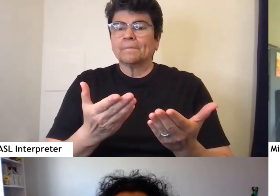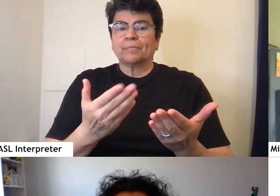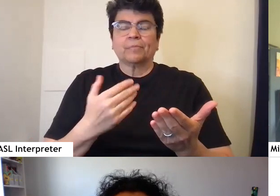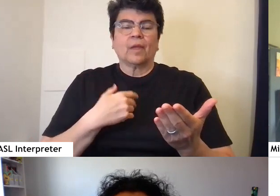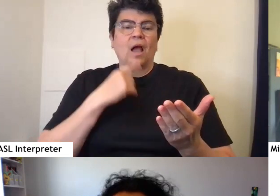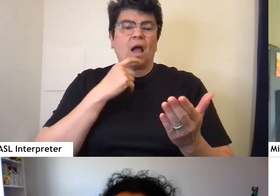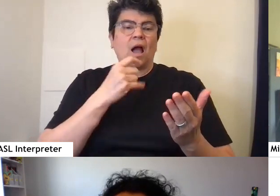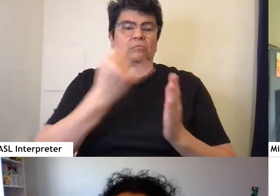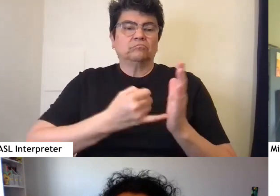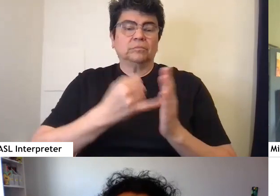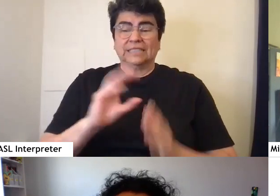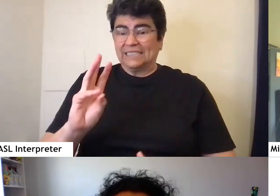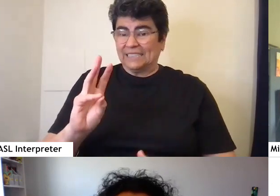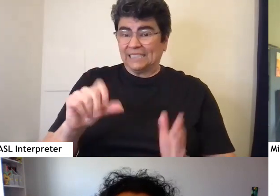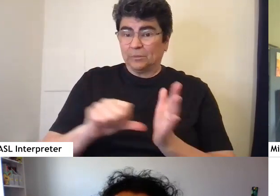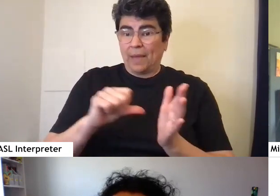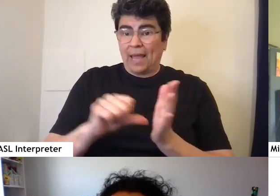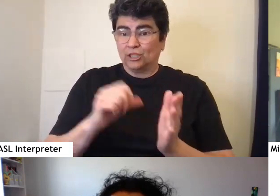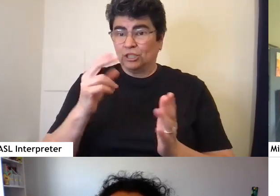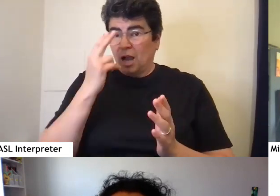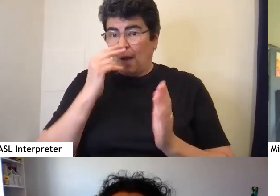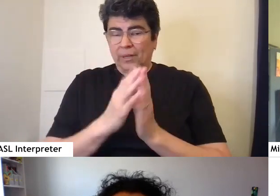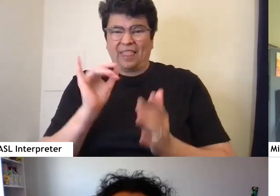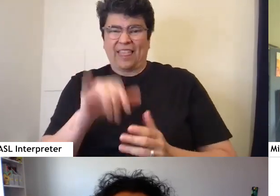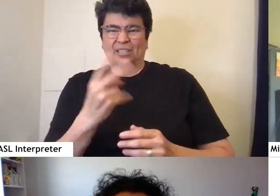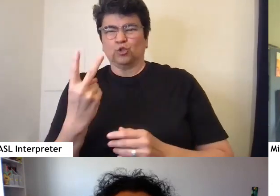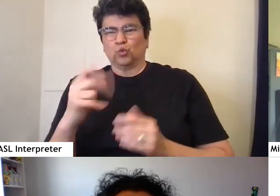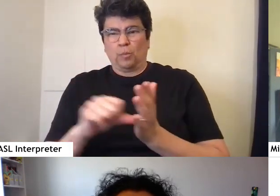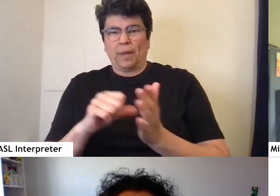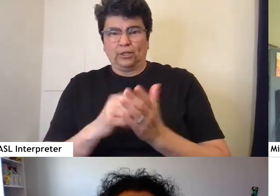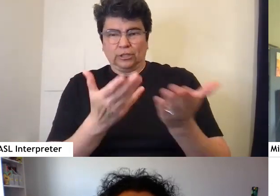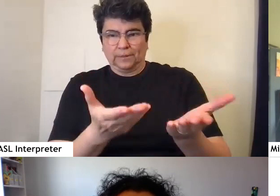a six page comic, these are two pages from it,